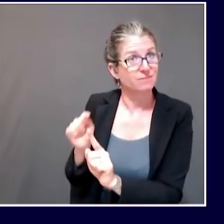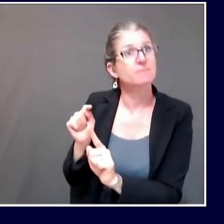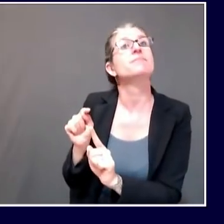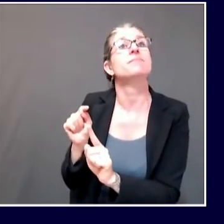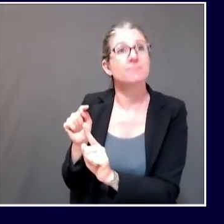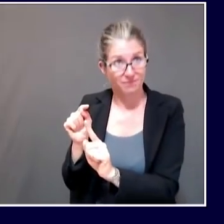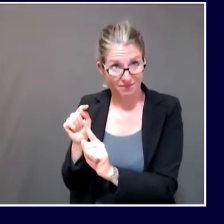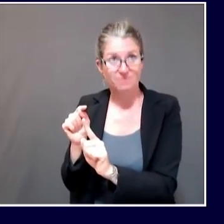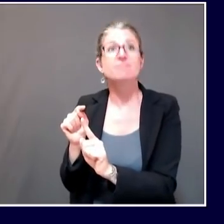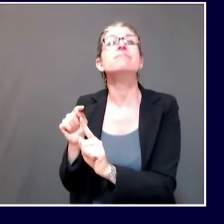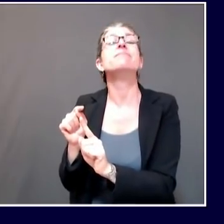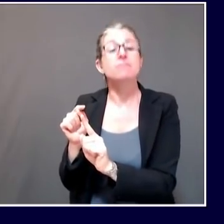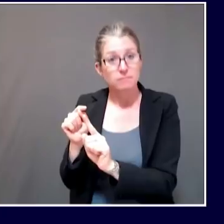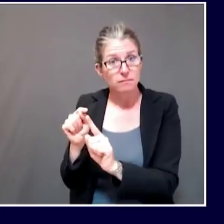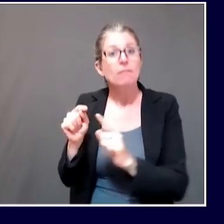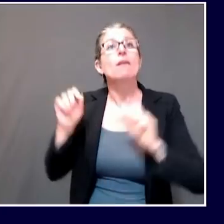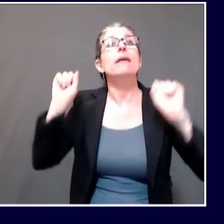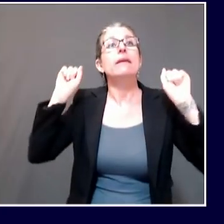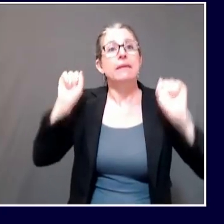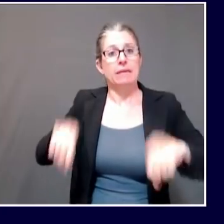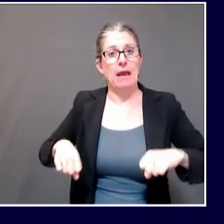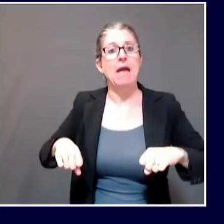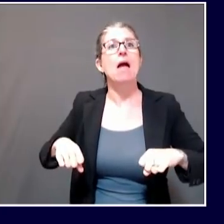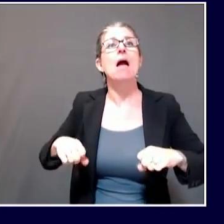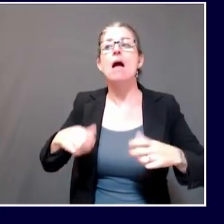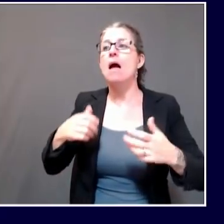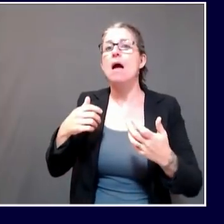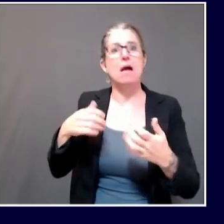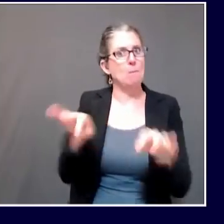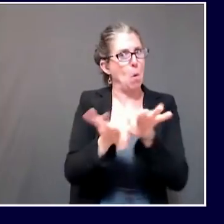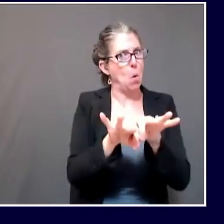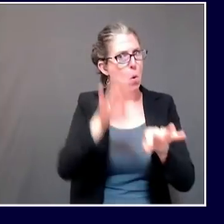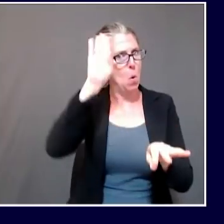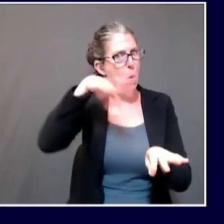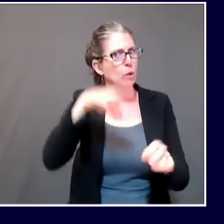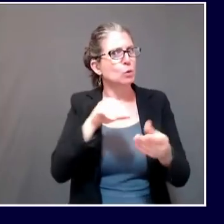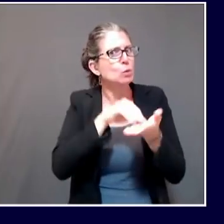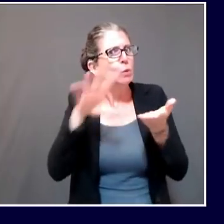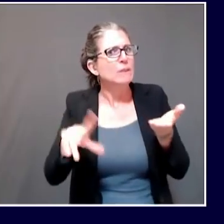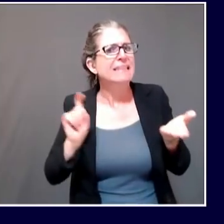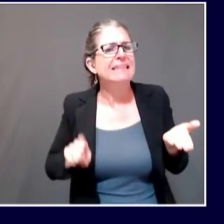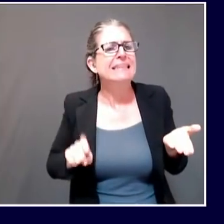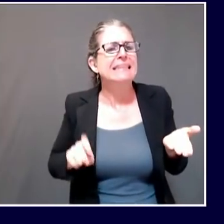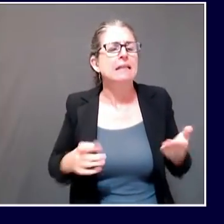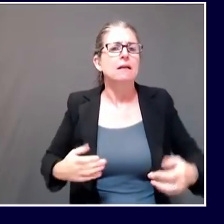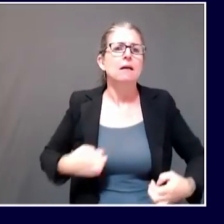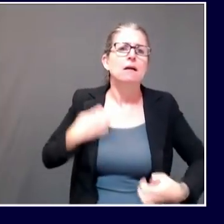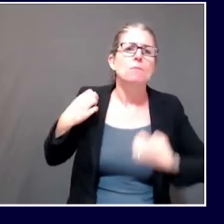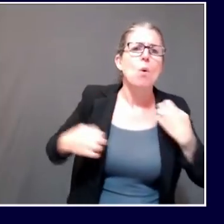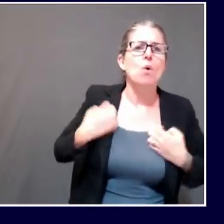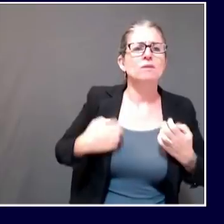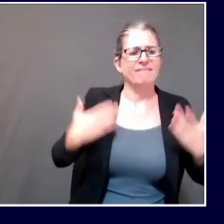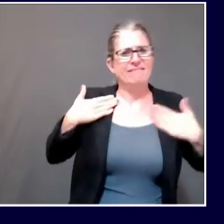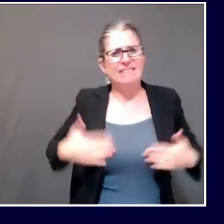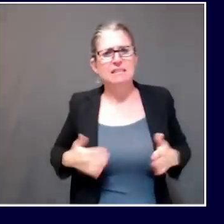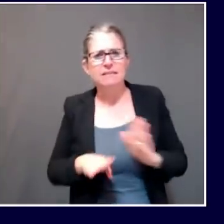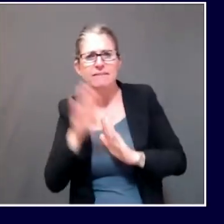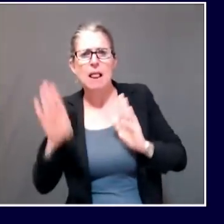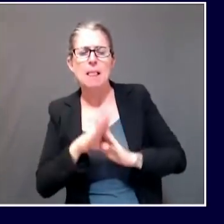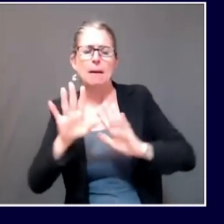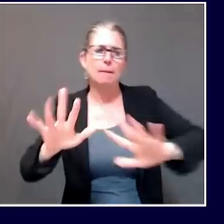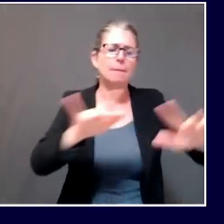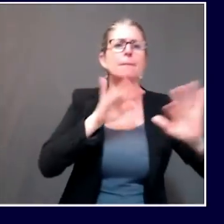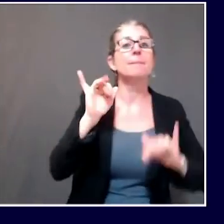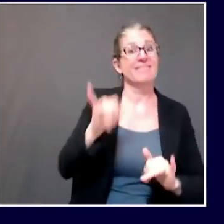emotional and social benefits of sports, but do so safely, because we really do have to remember at a time of